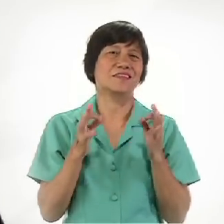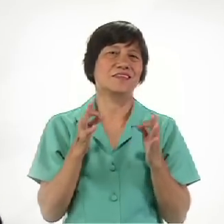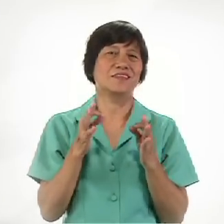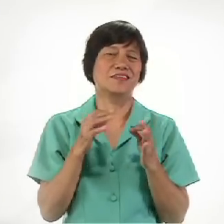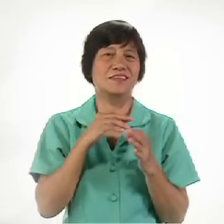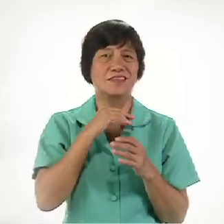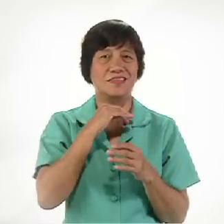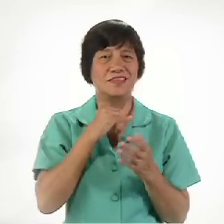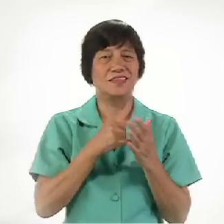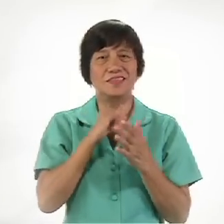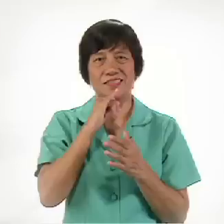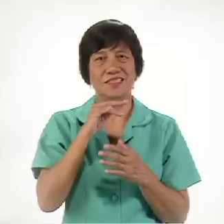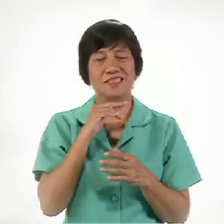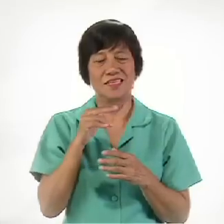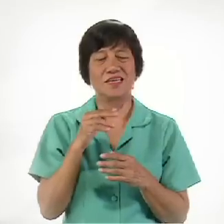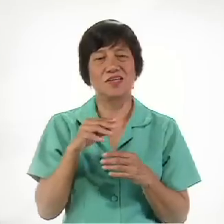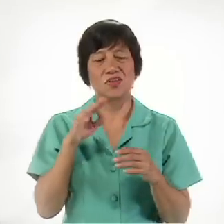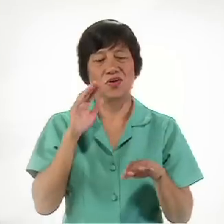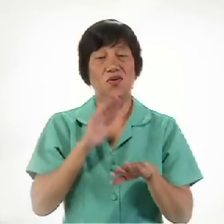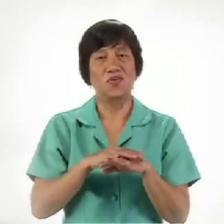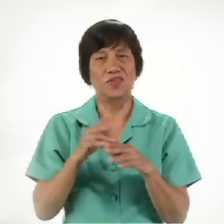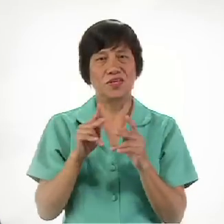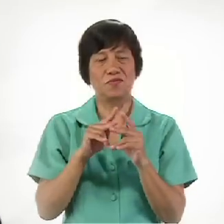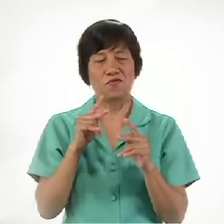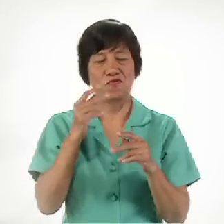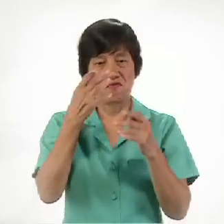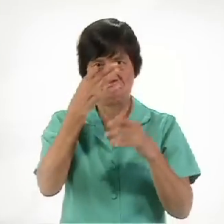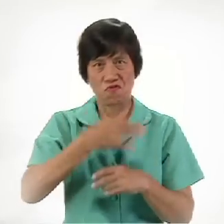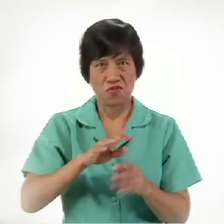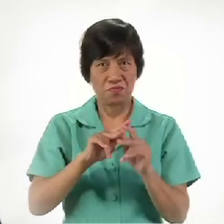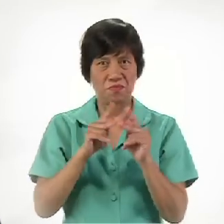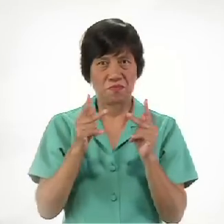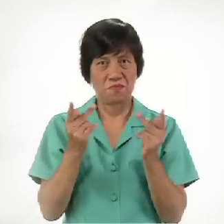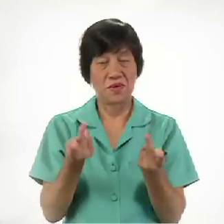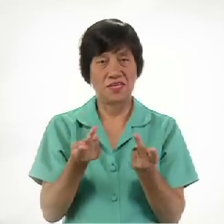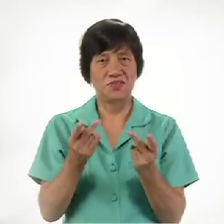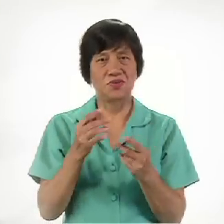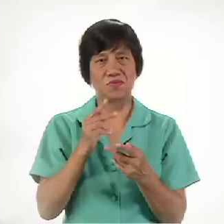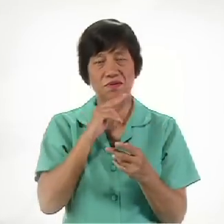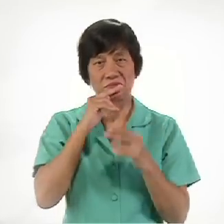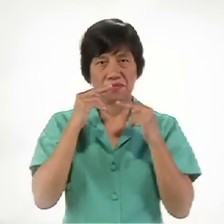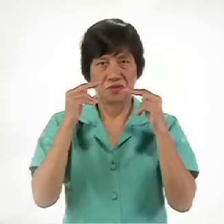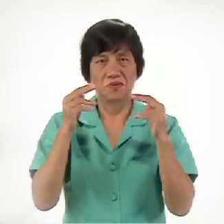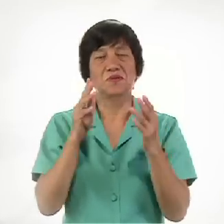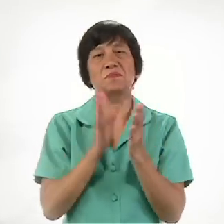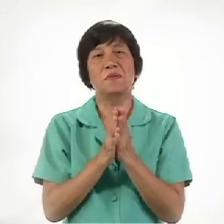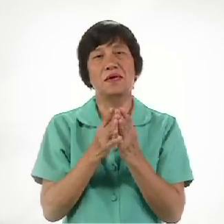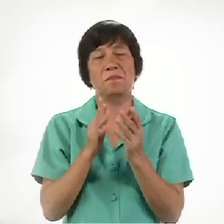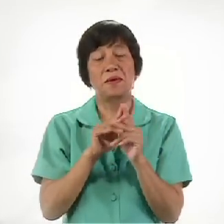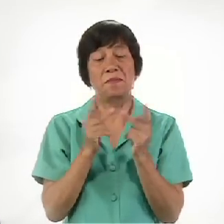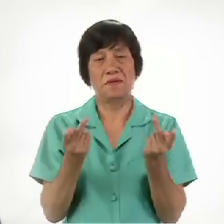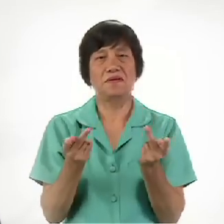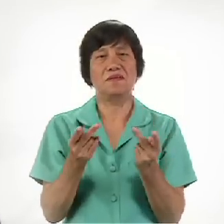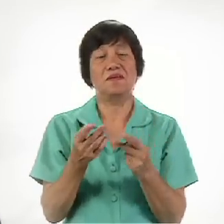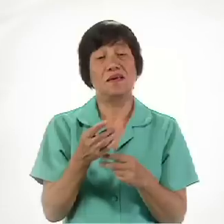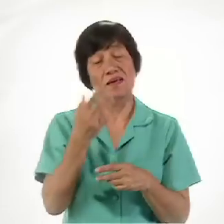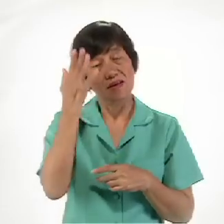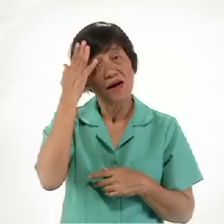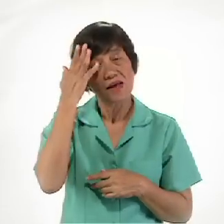You know You have Been a Brother You know You have Exercised Your Responsibility